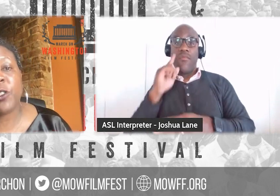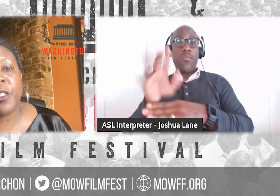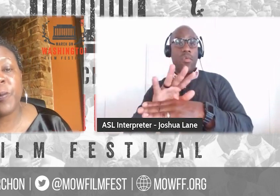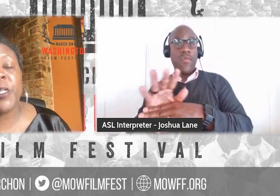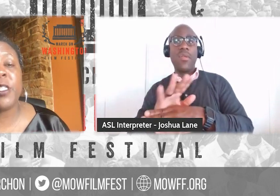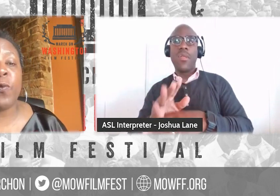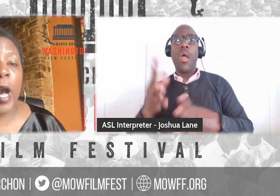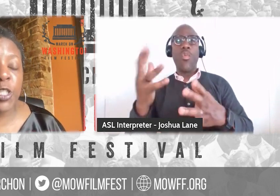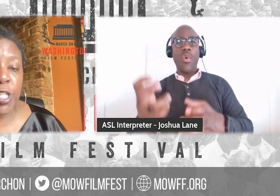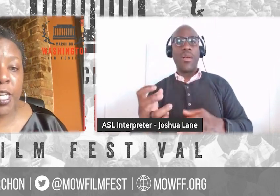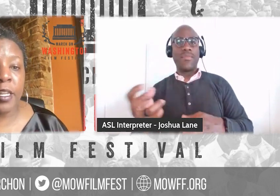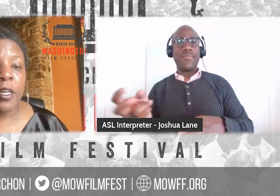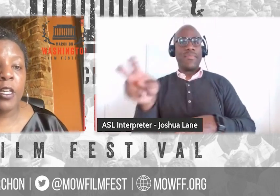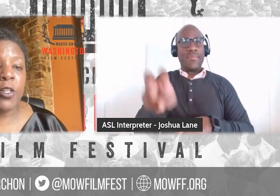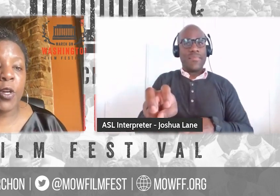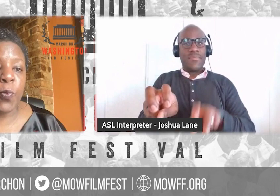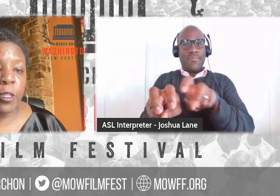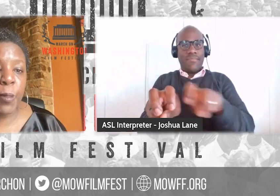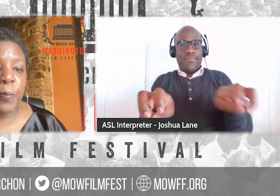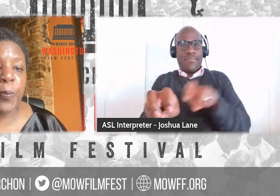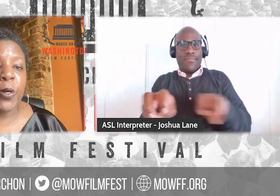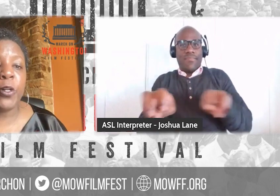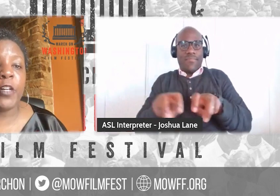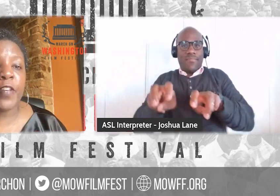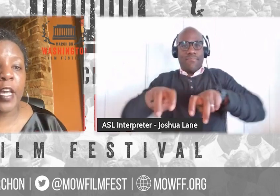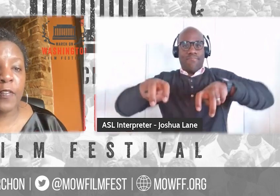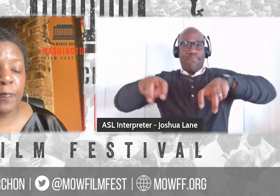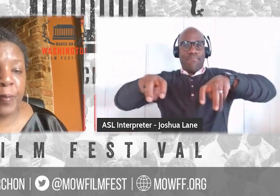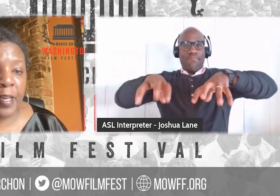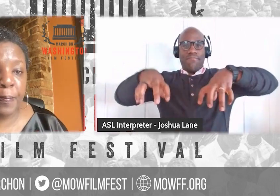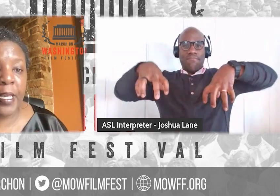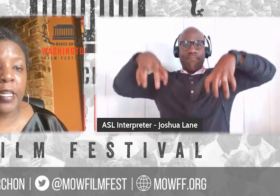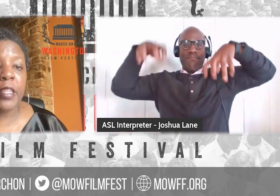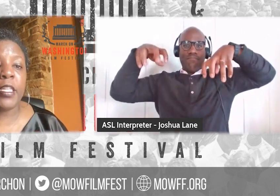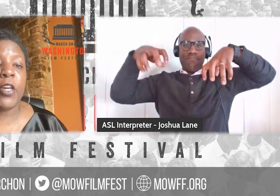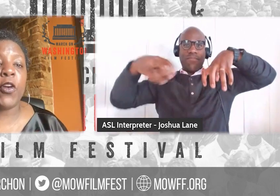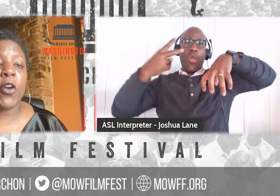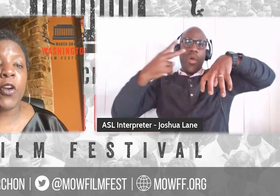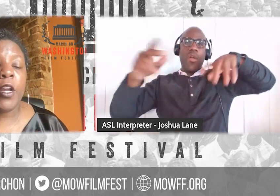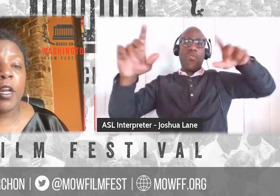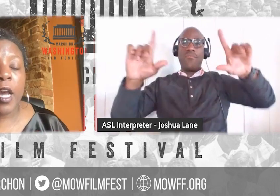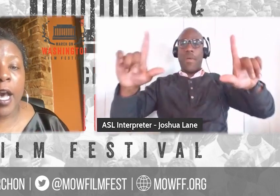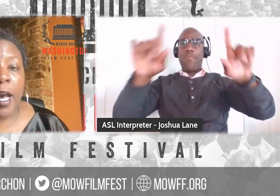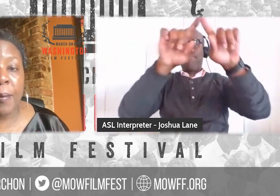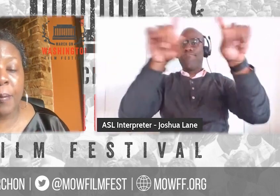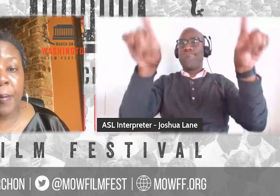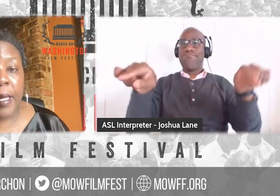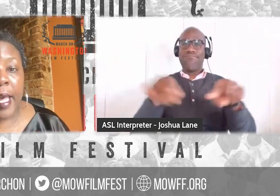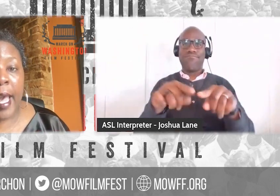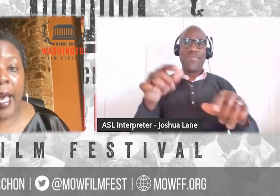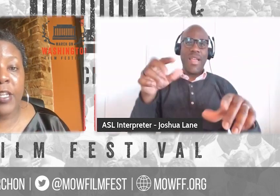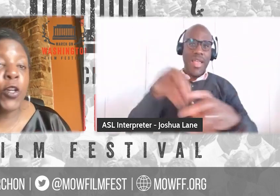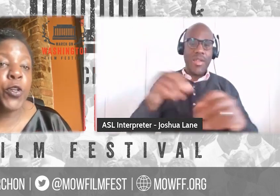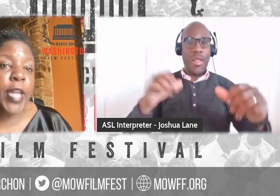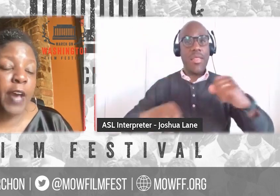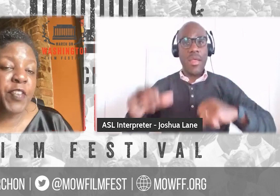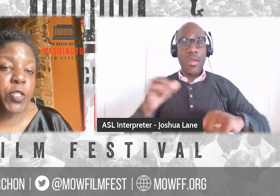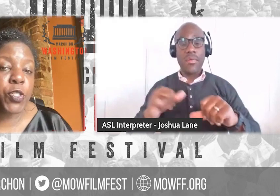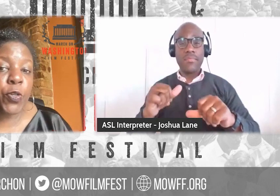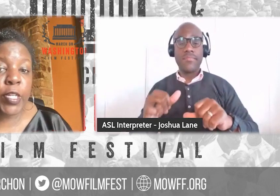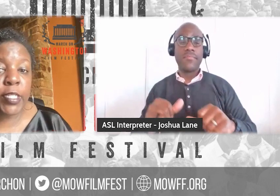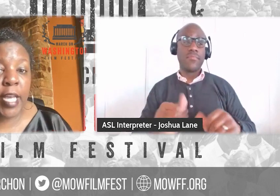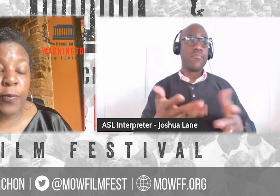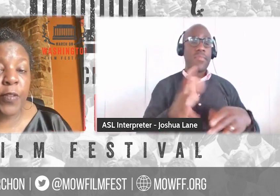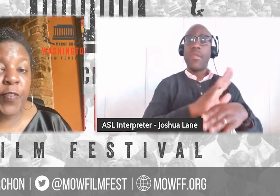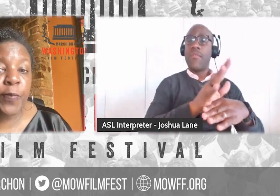that theatrical experience of watching it, you know, with people, of it being in a theater. And, you you could have